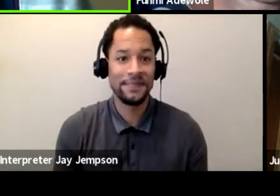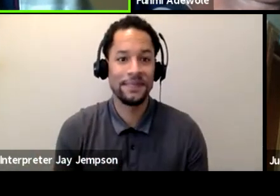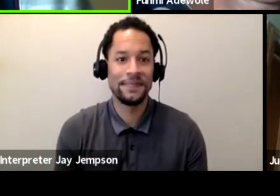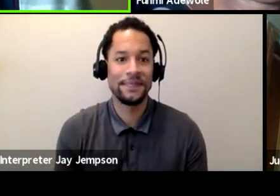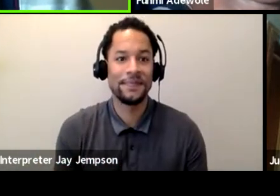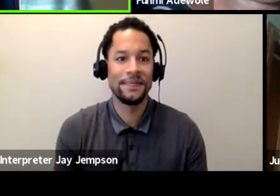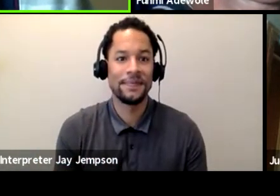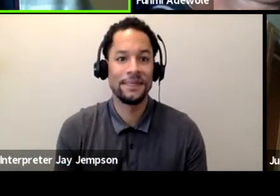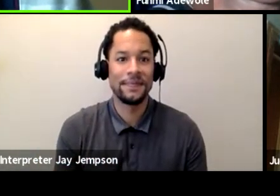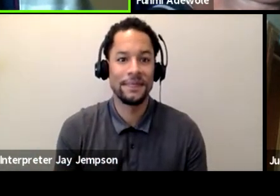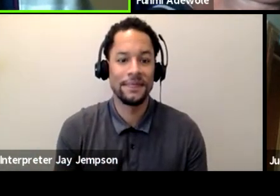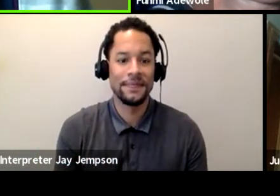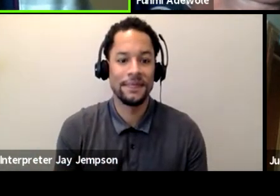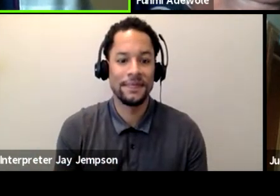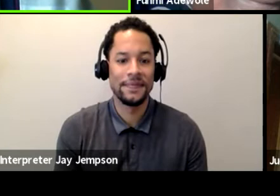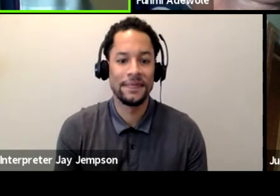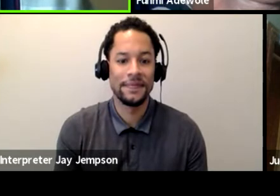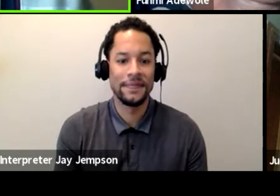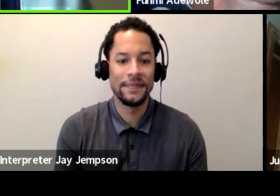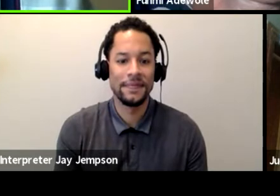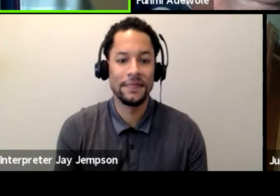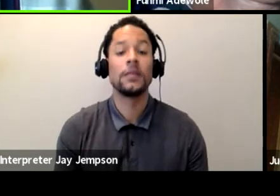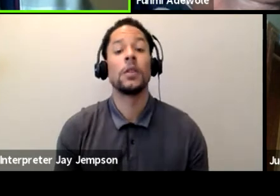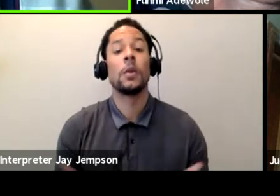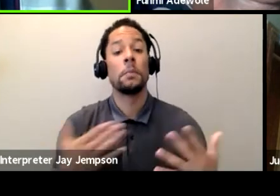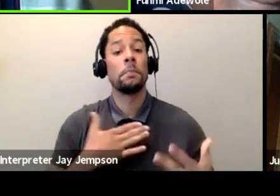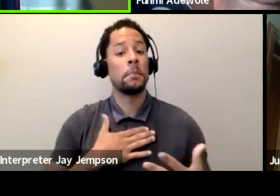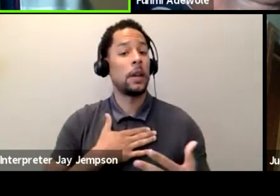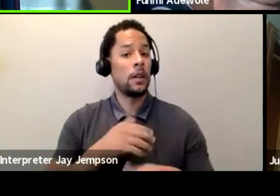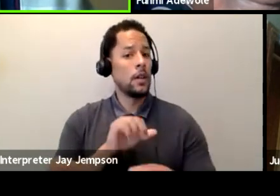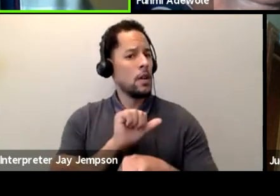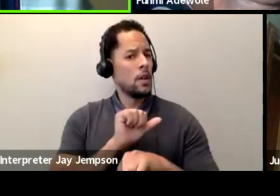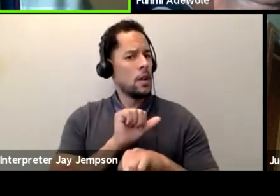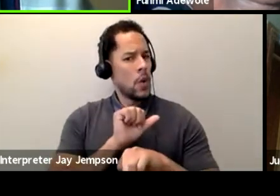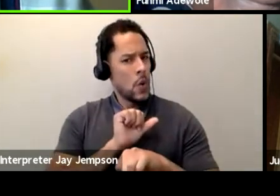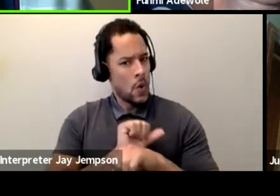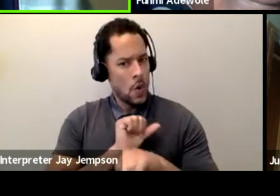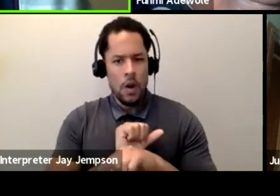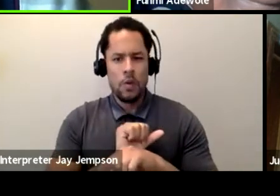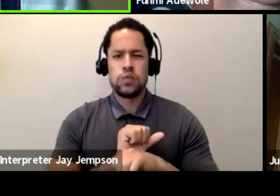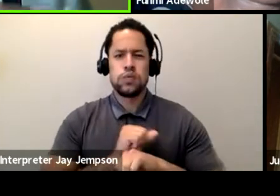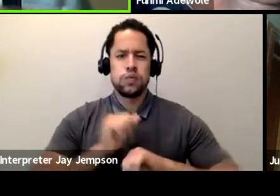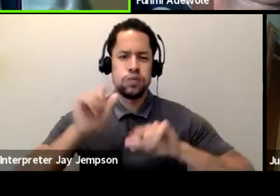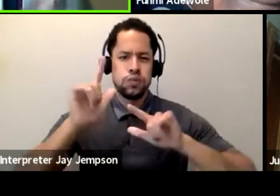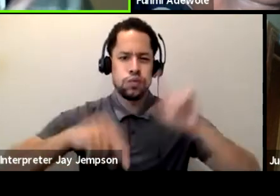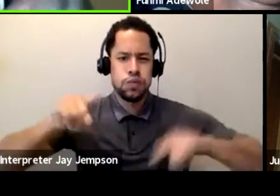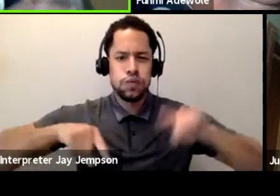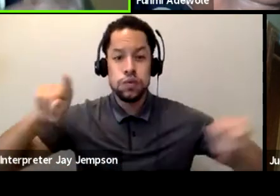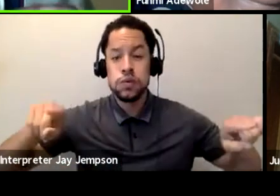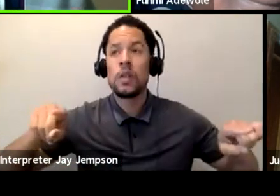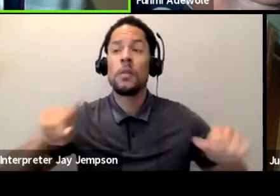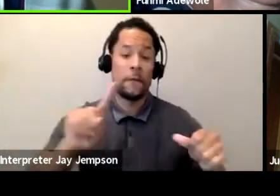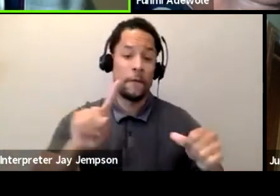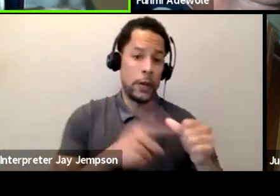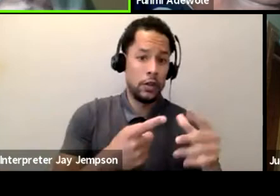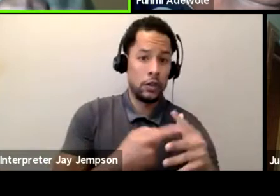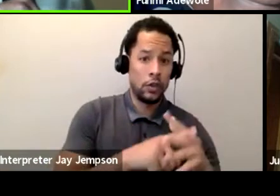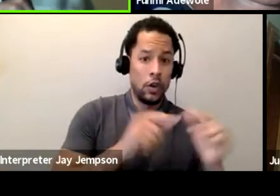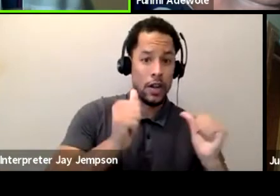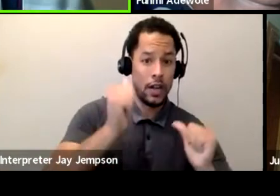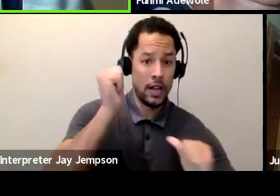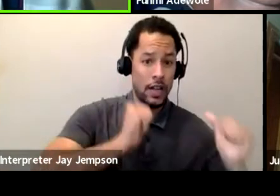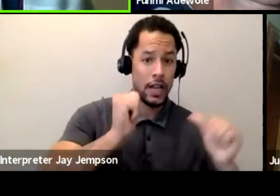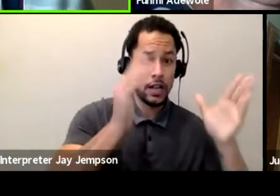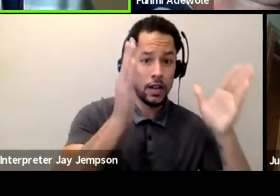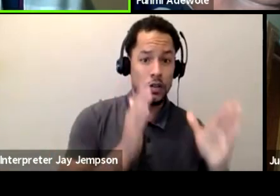My work is quite diverse. I've had a lot of opportunity to work as an actress first, and that has